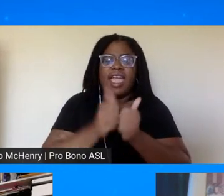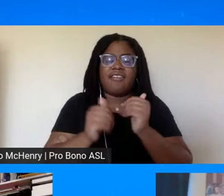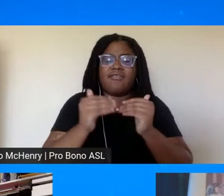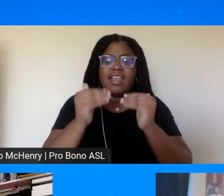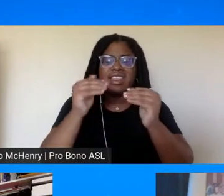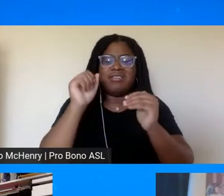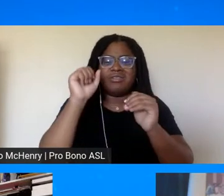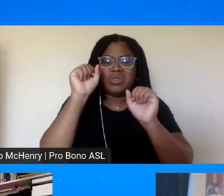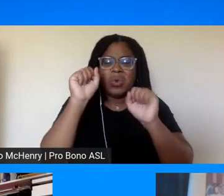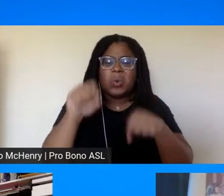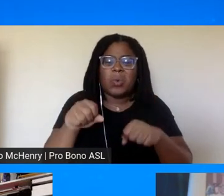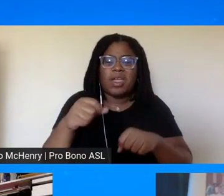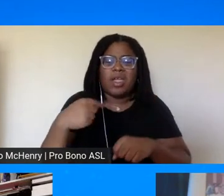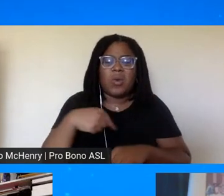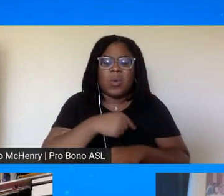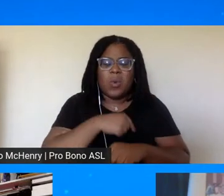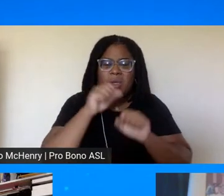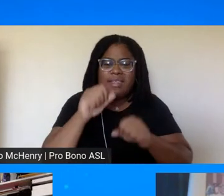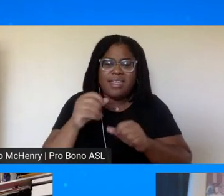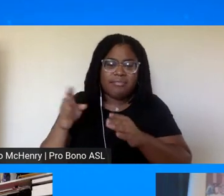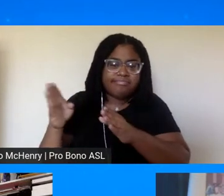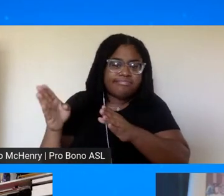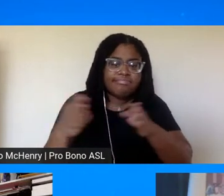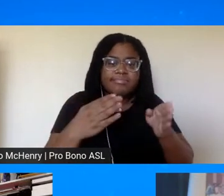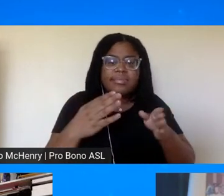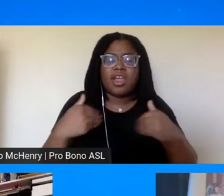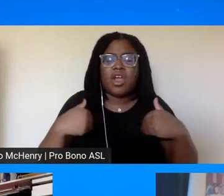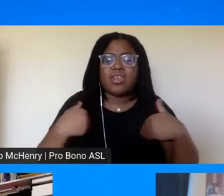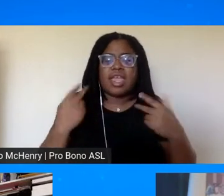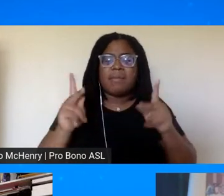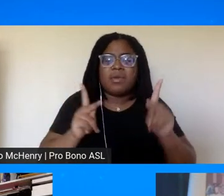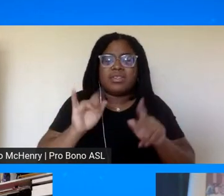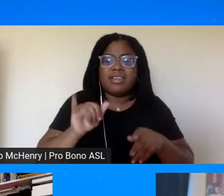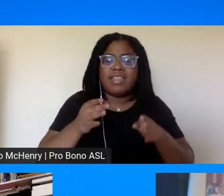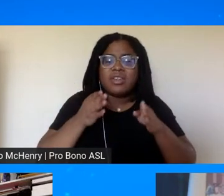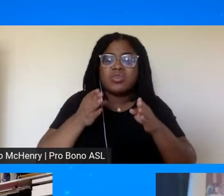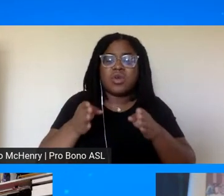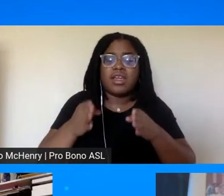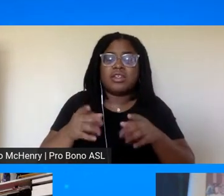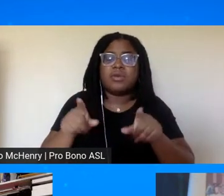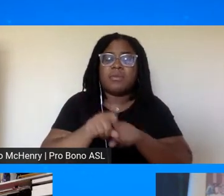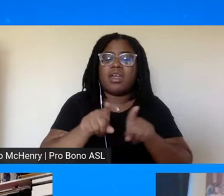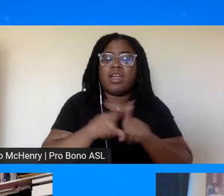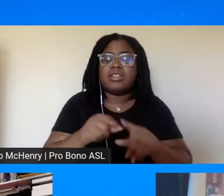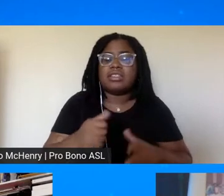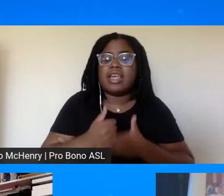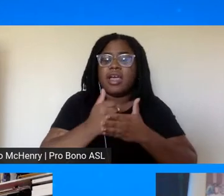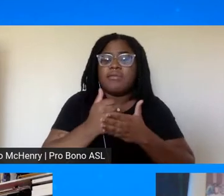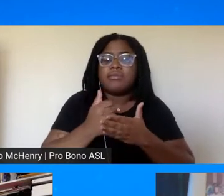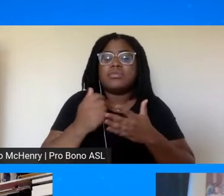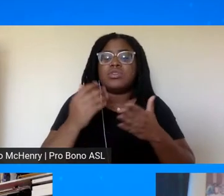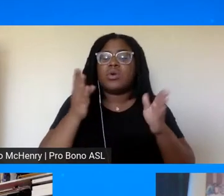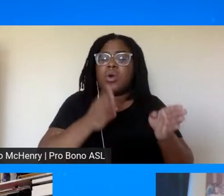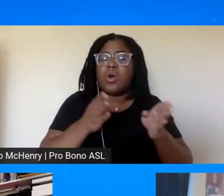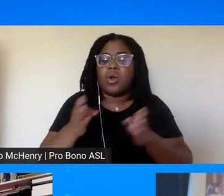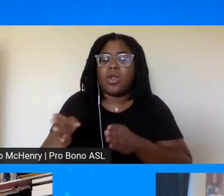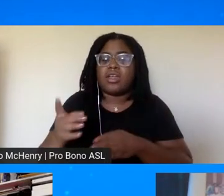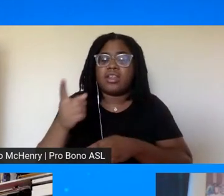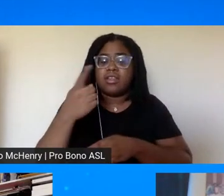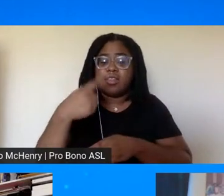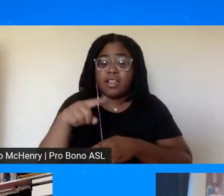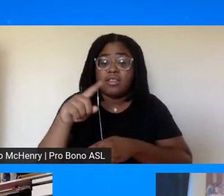begin to point our young people in that direction, but also to help to organize their brains around how they can